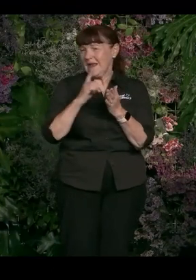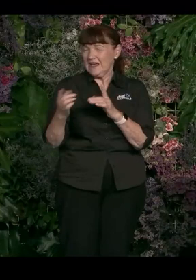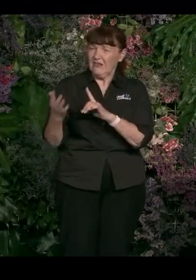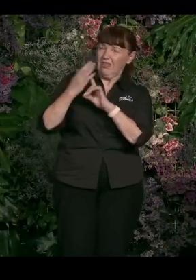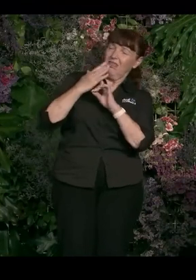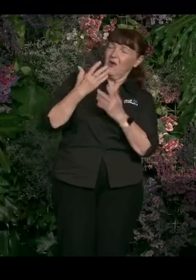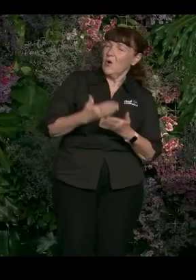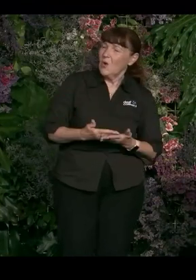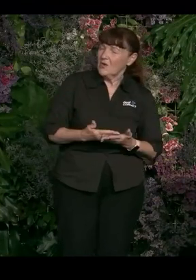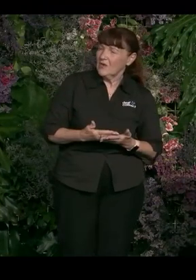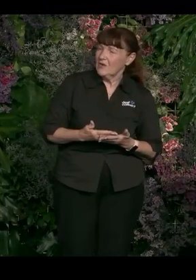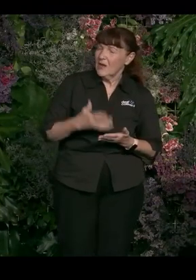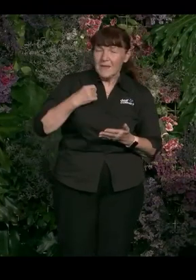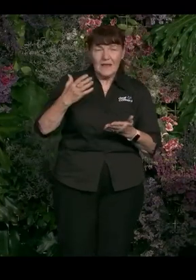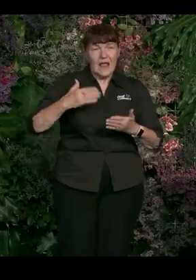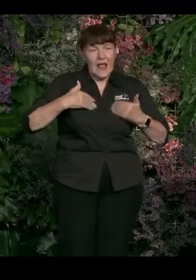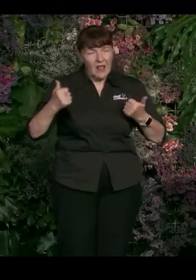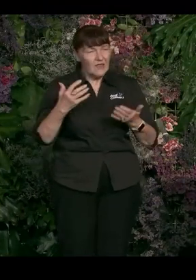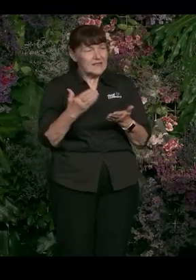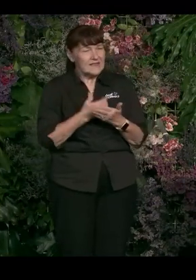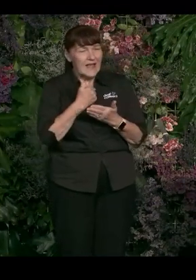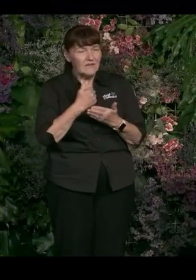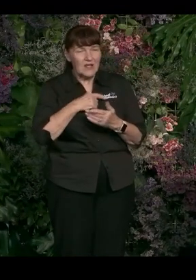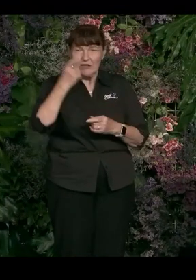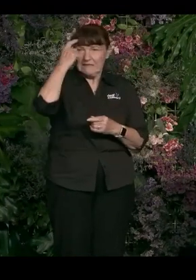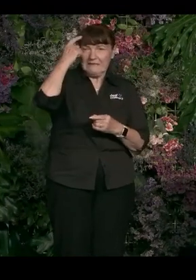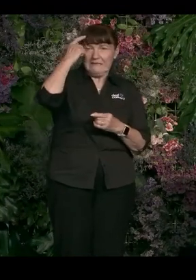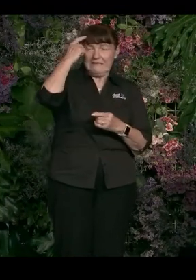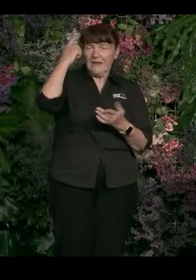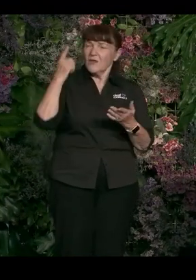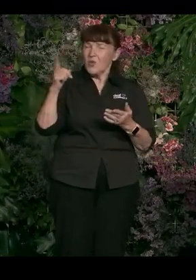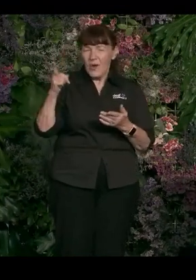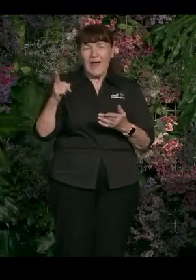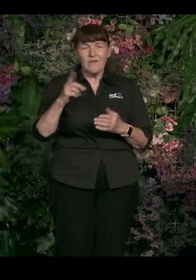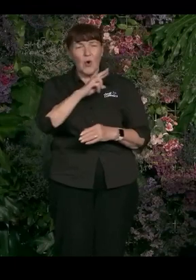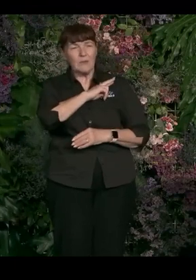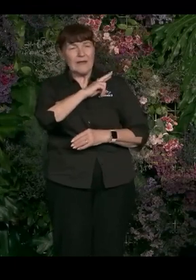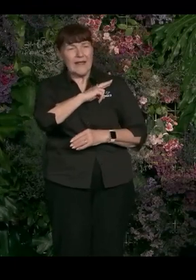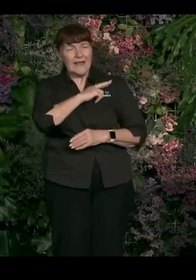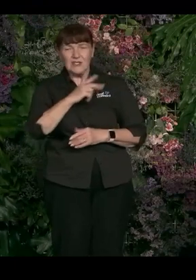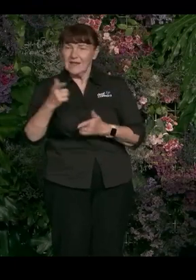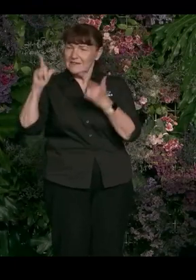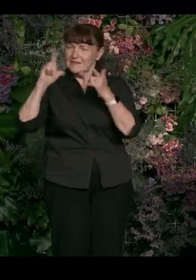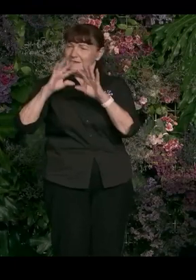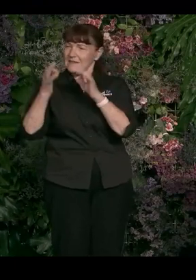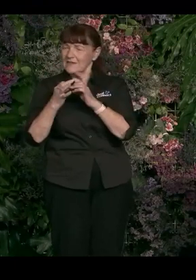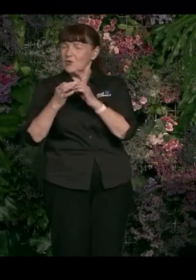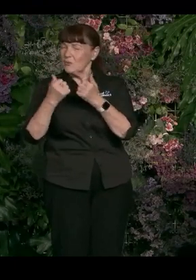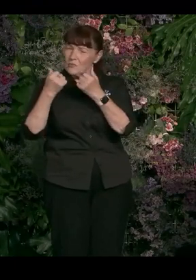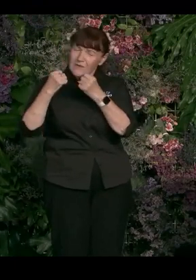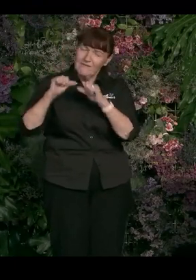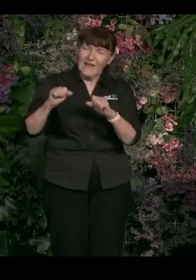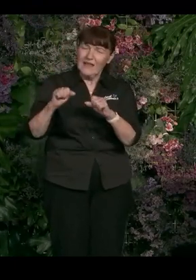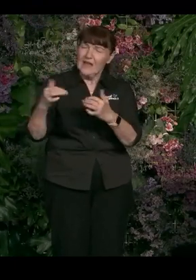health and safety that means that, you know, you have an obligation as an employer to prevent harassment and violence,